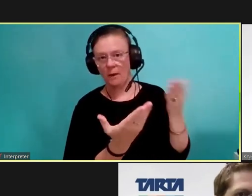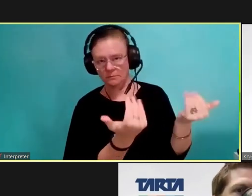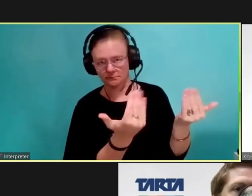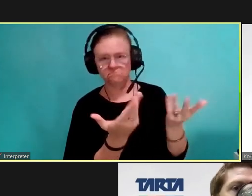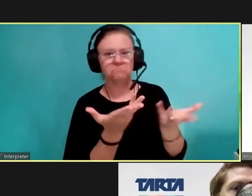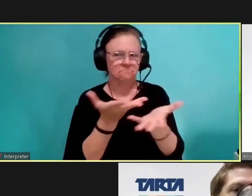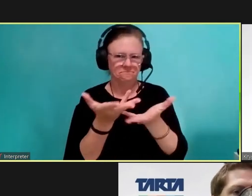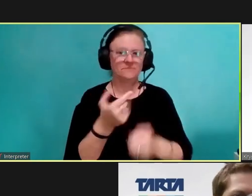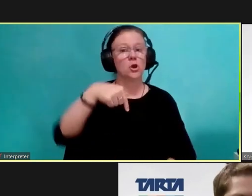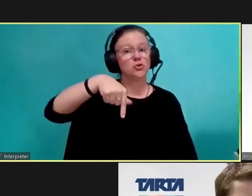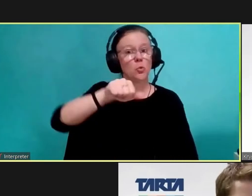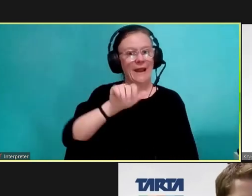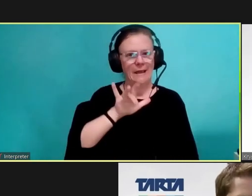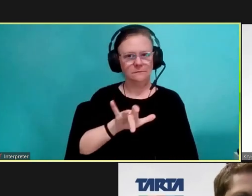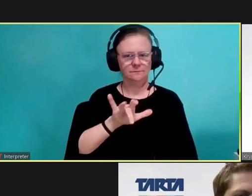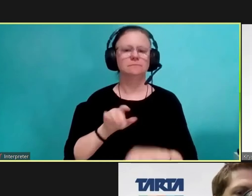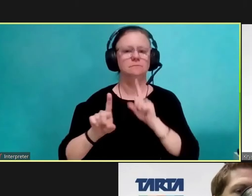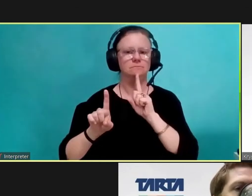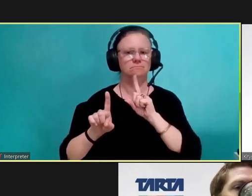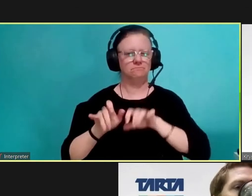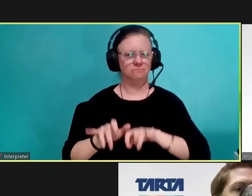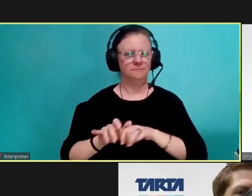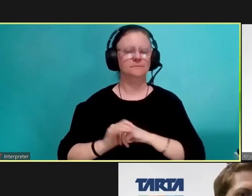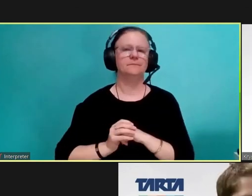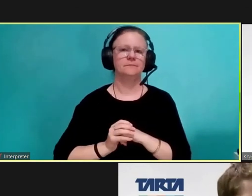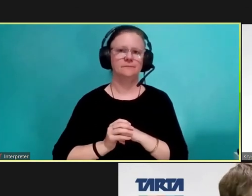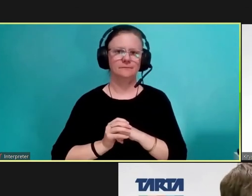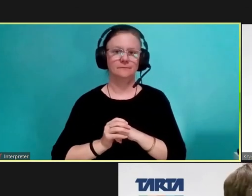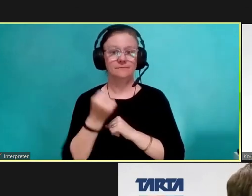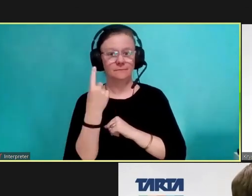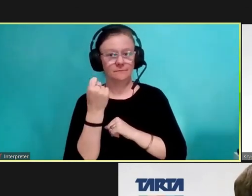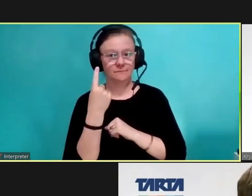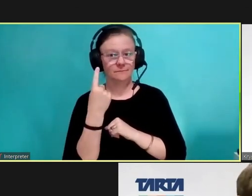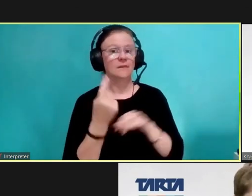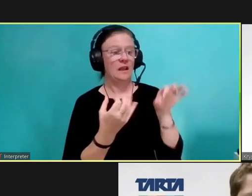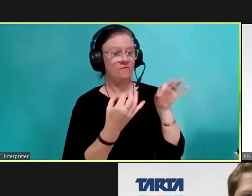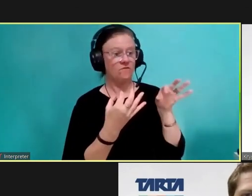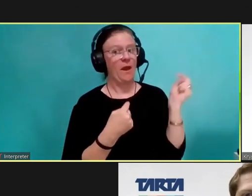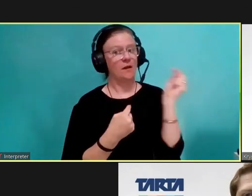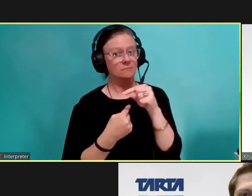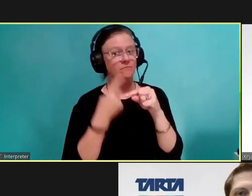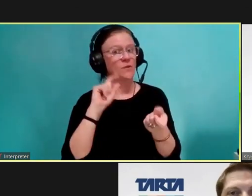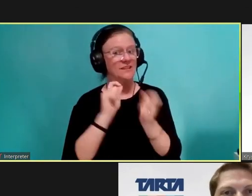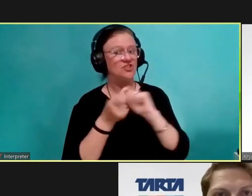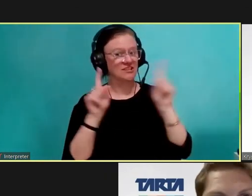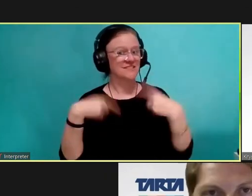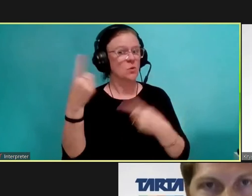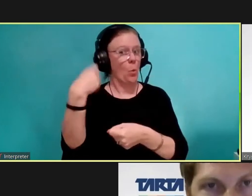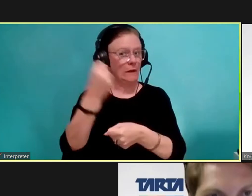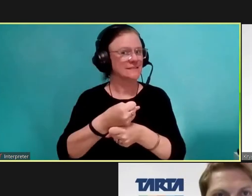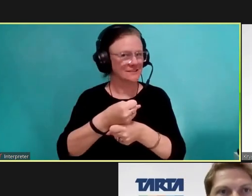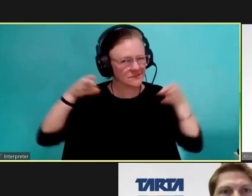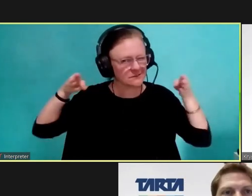regarding the presentation in the Q&A box. Please keep in mind we are seeking feedback on the changes made in the past year